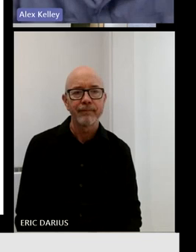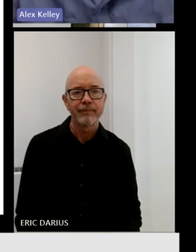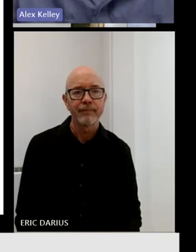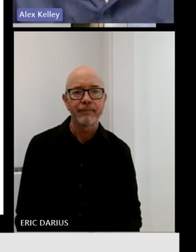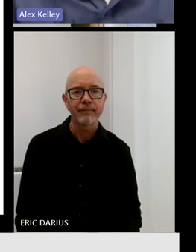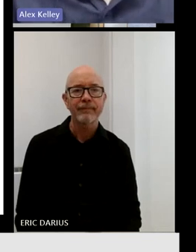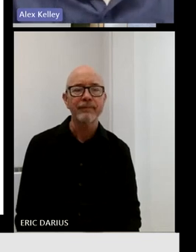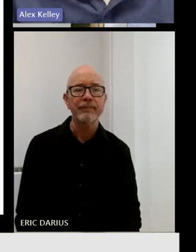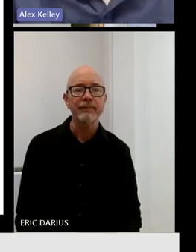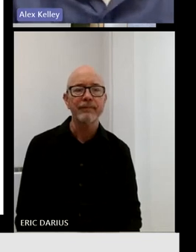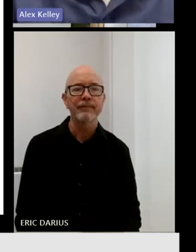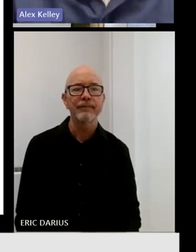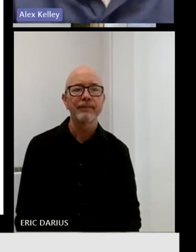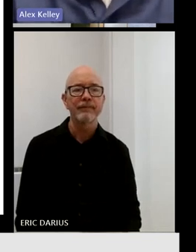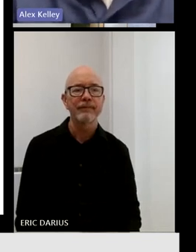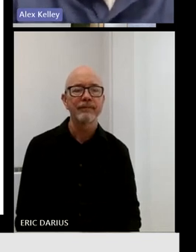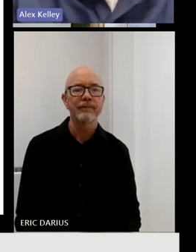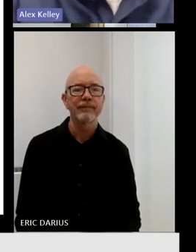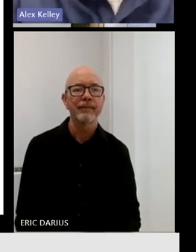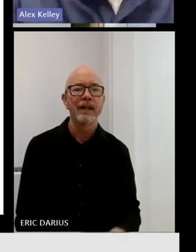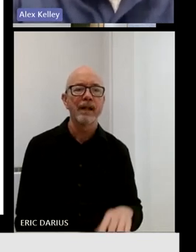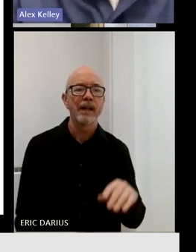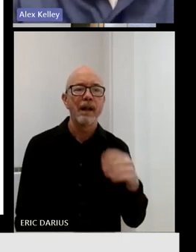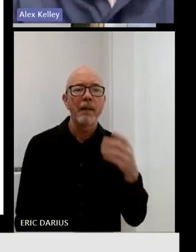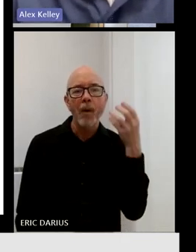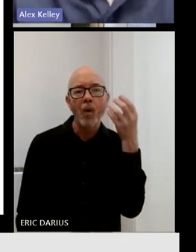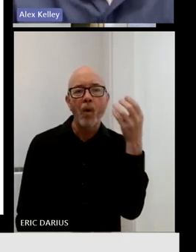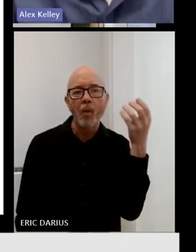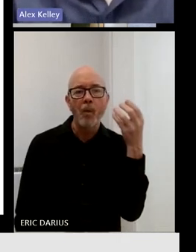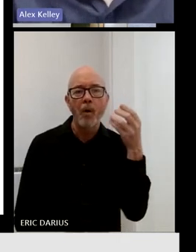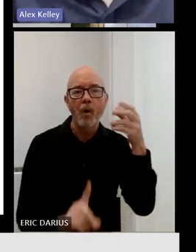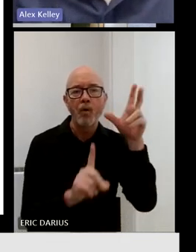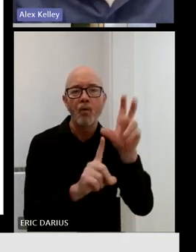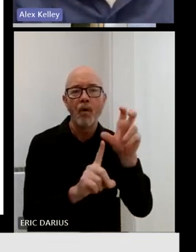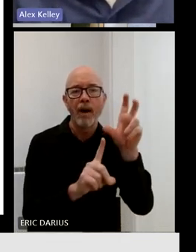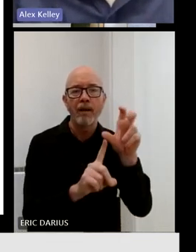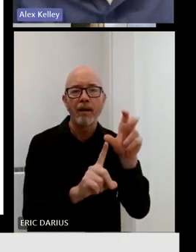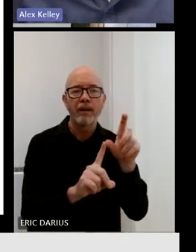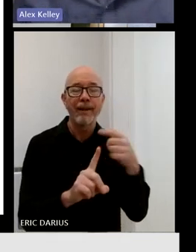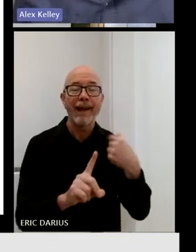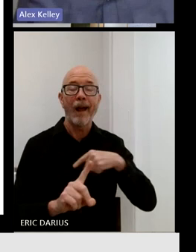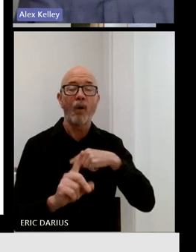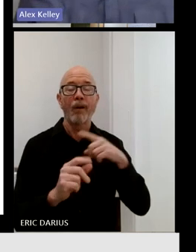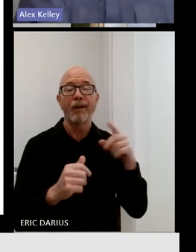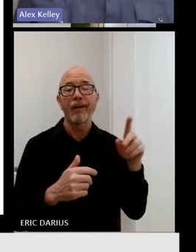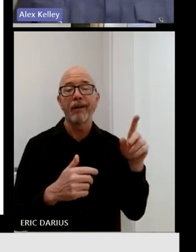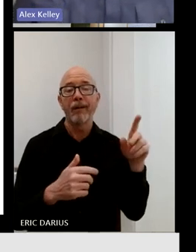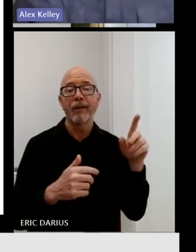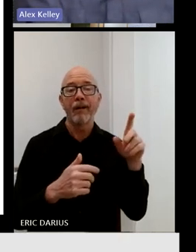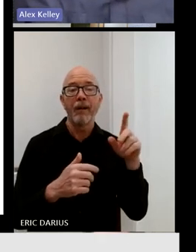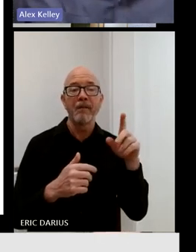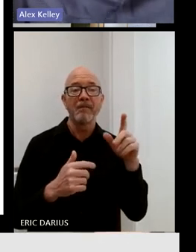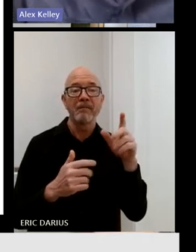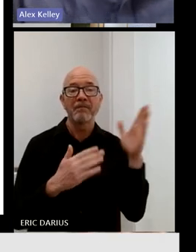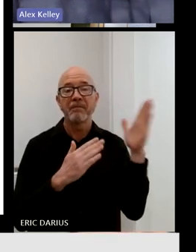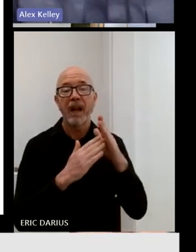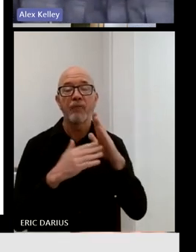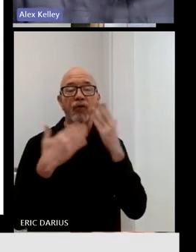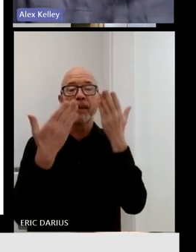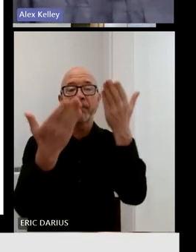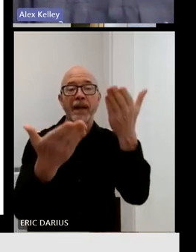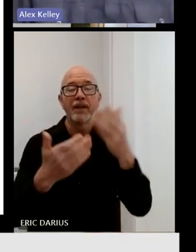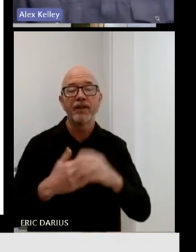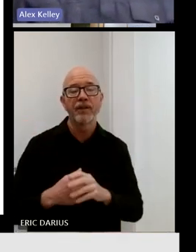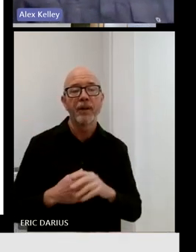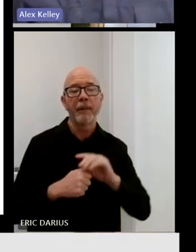So on the mobile wireless side, our recommendation, our recommendation centers around implementing what